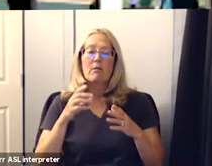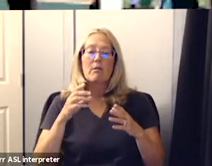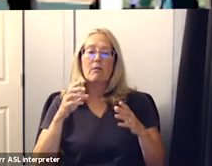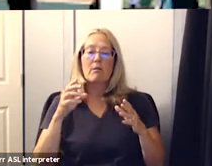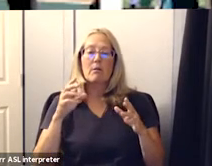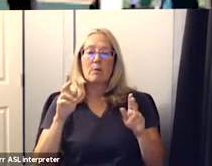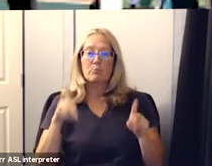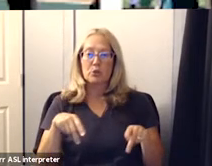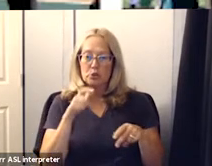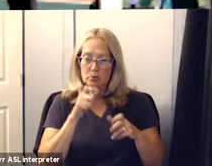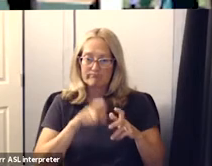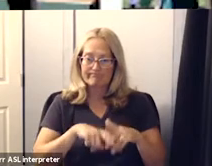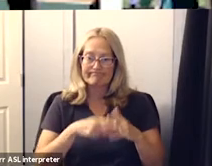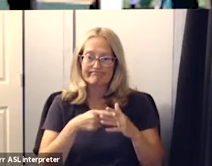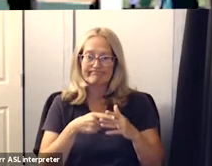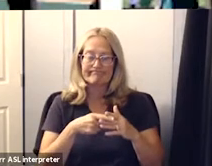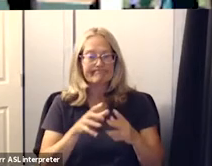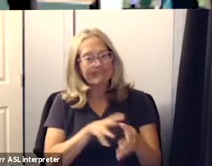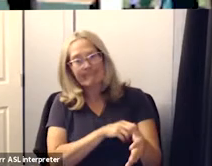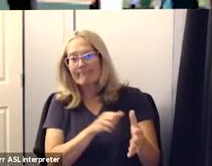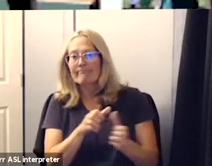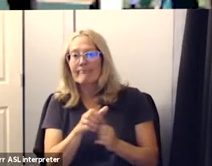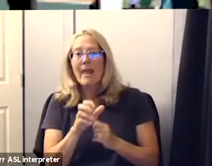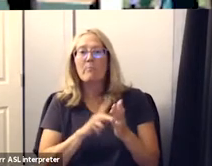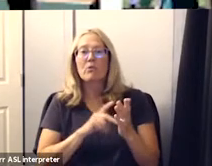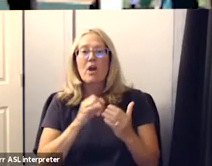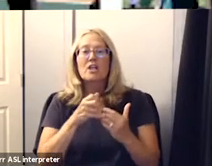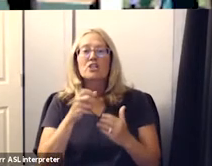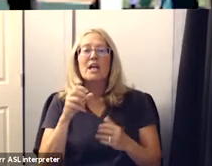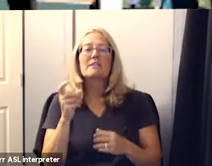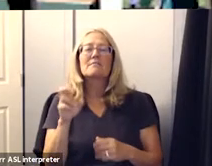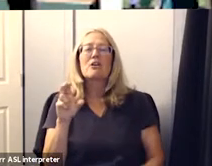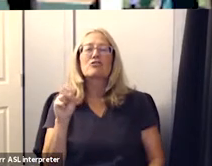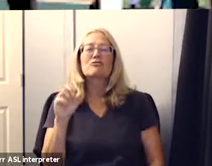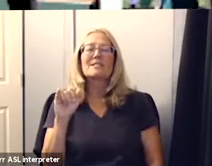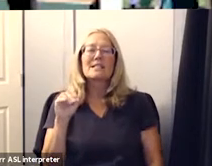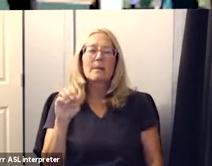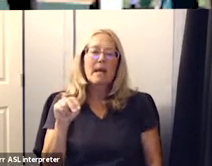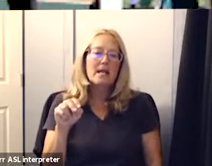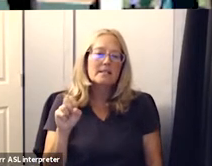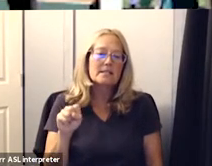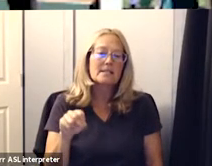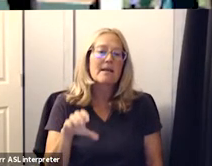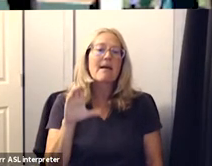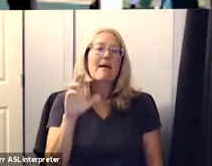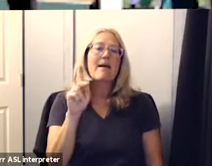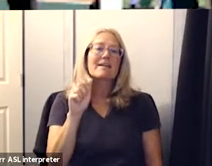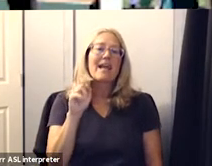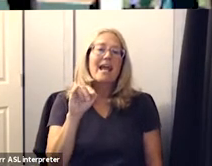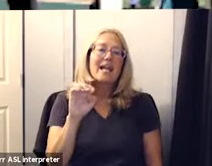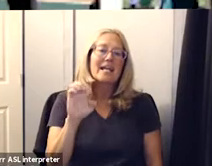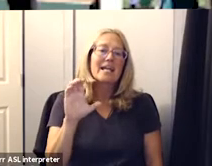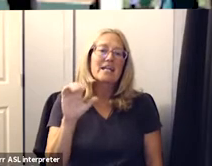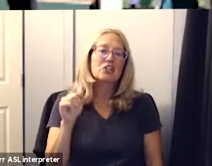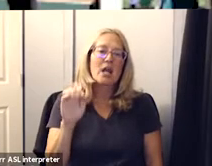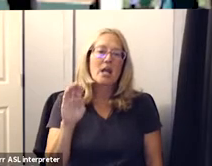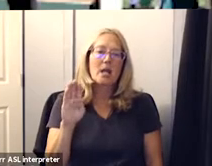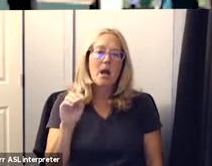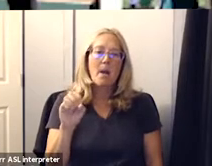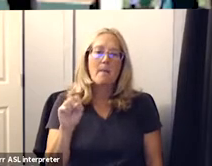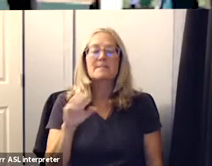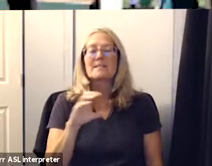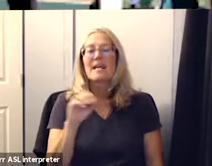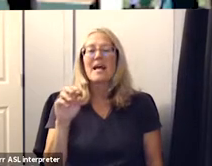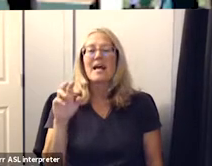started with this project uh miss uh dr simmons katie jacobs and greg tabby and others who really helped